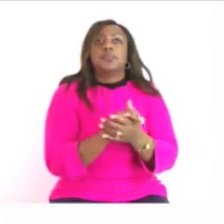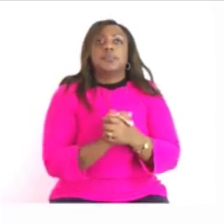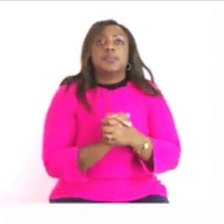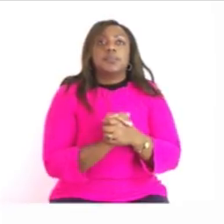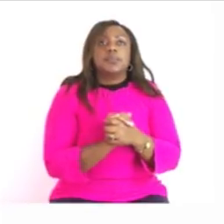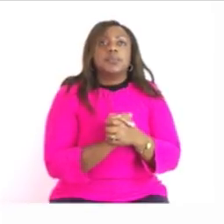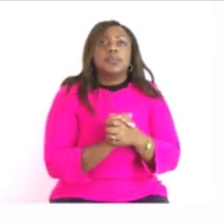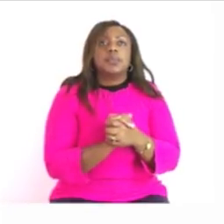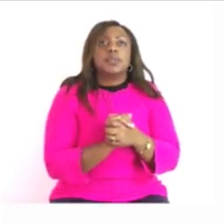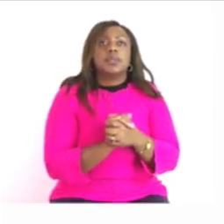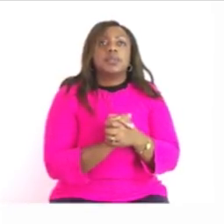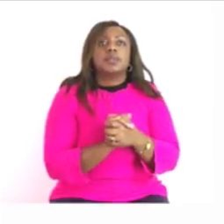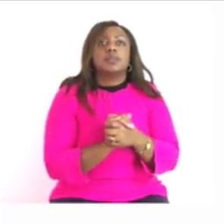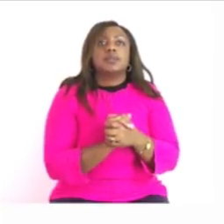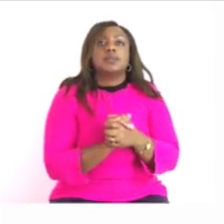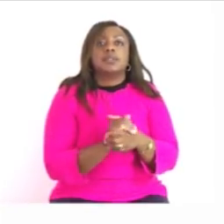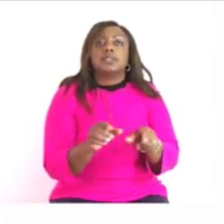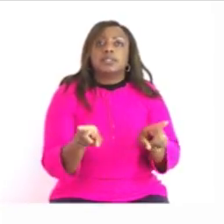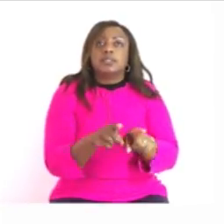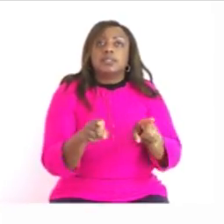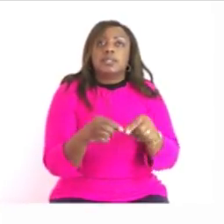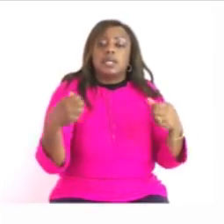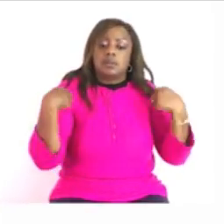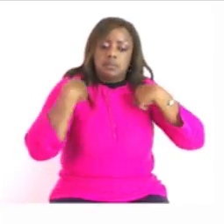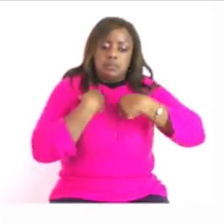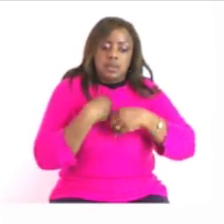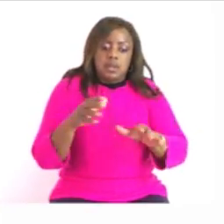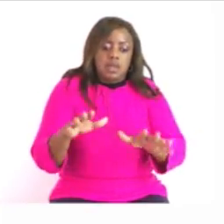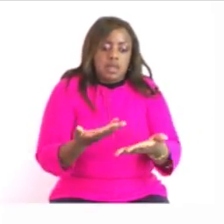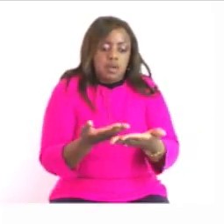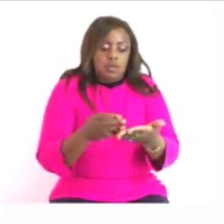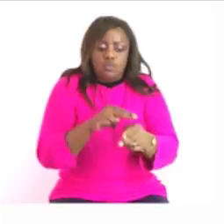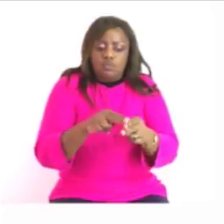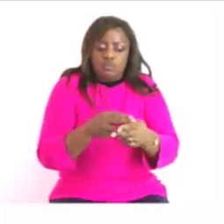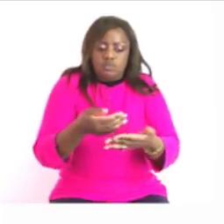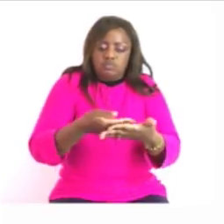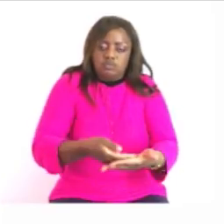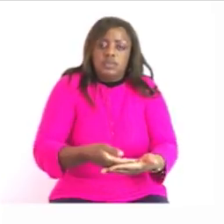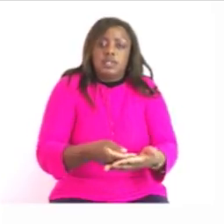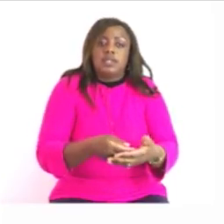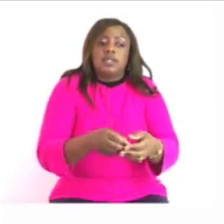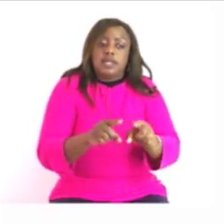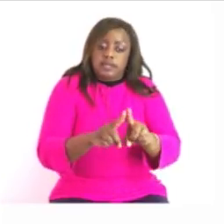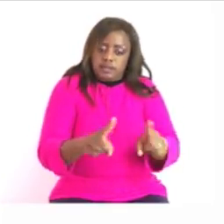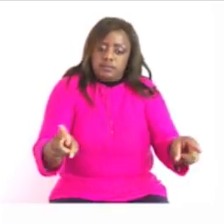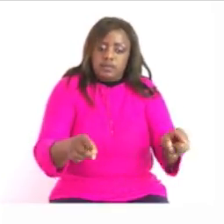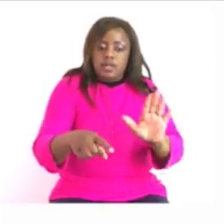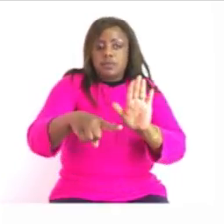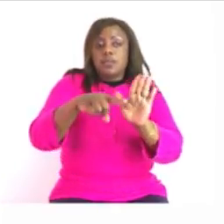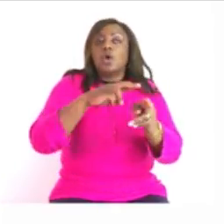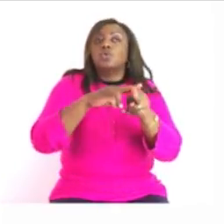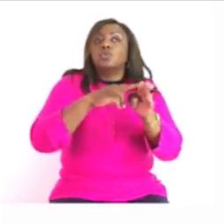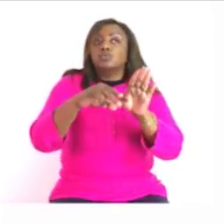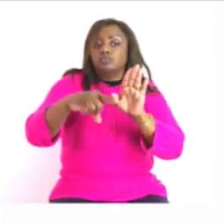know if it's so you have to write it there the difference is to subtract the biggest value minus